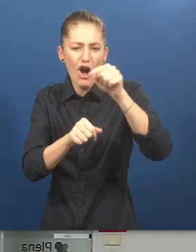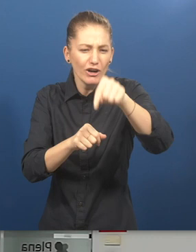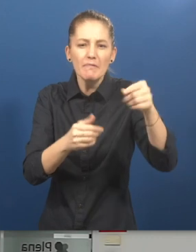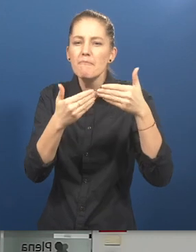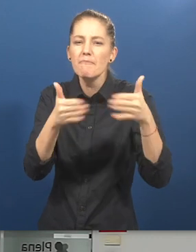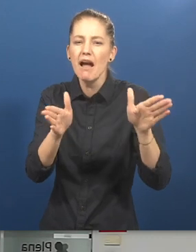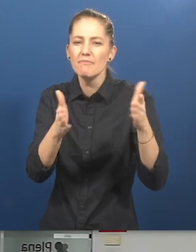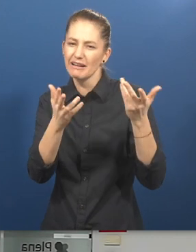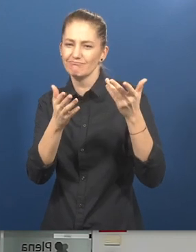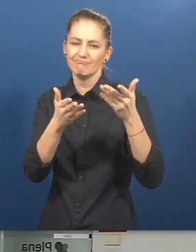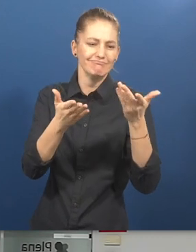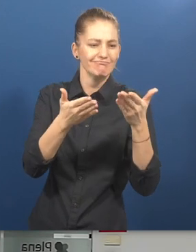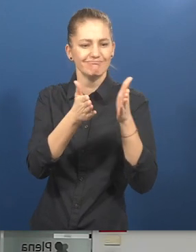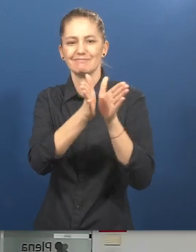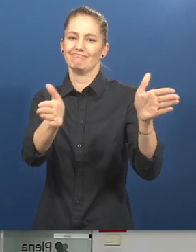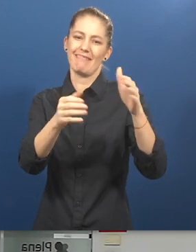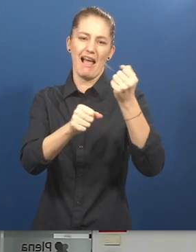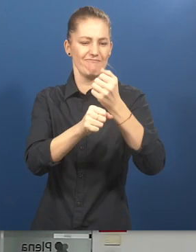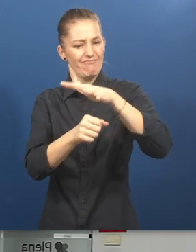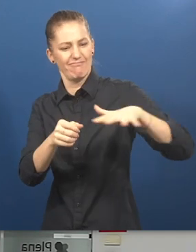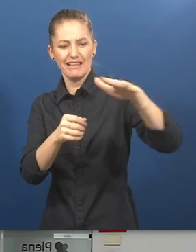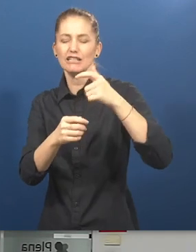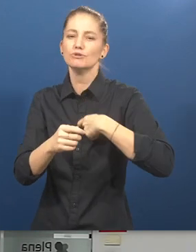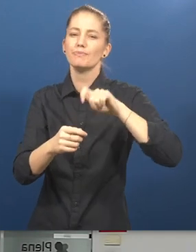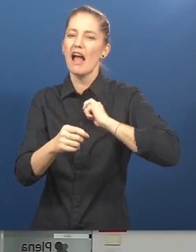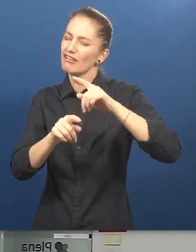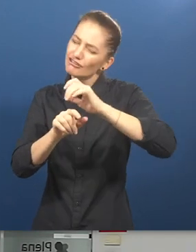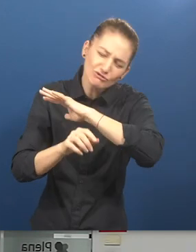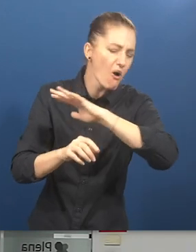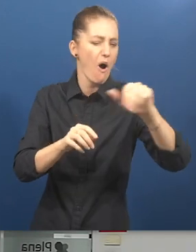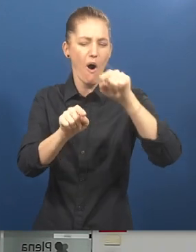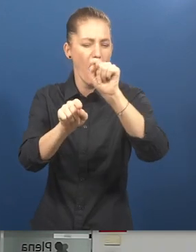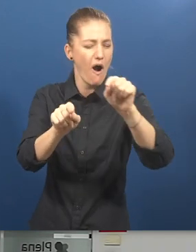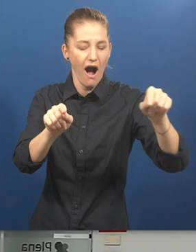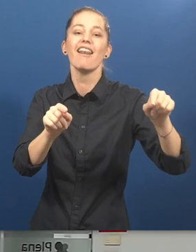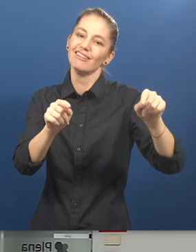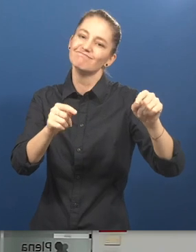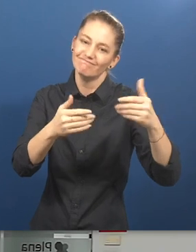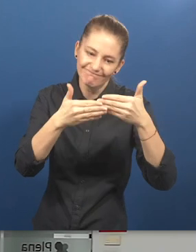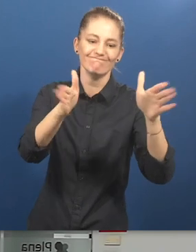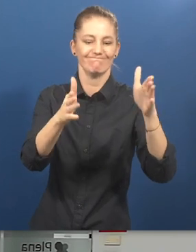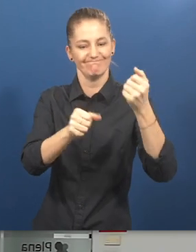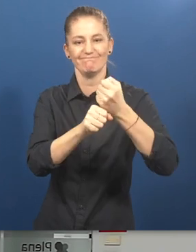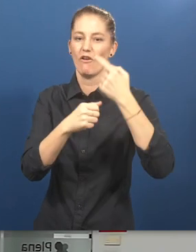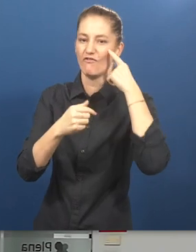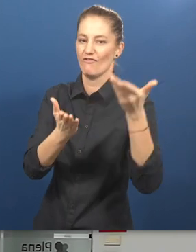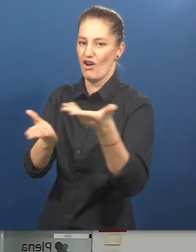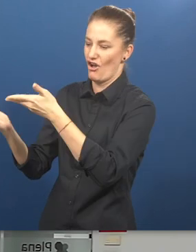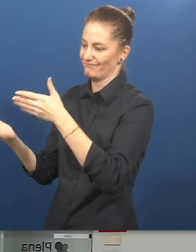administration and to be able to incorporate people with the greatest support needs into public employment.